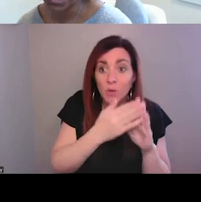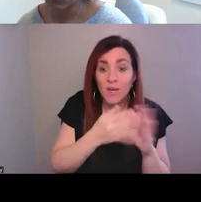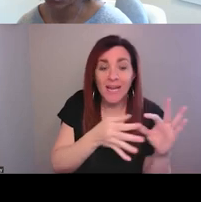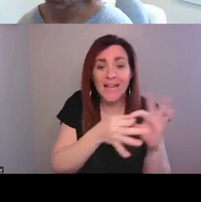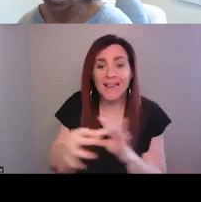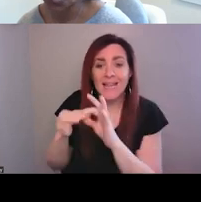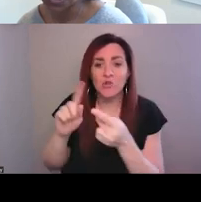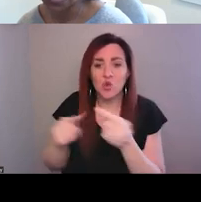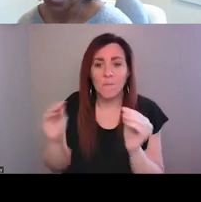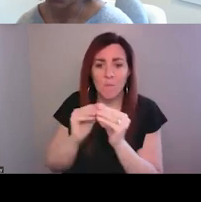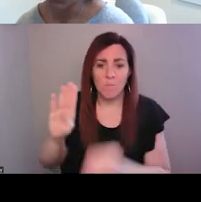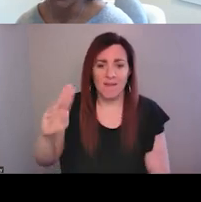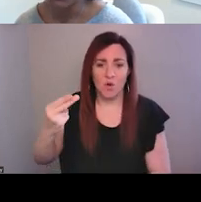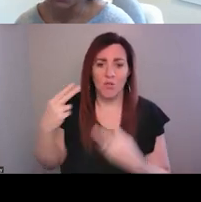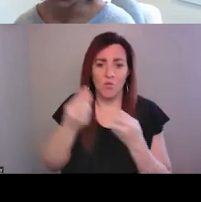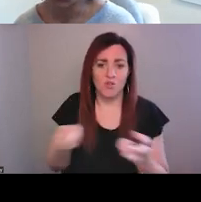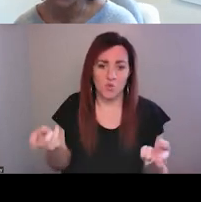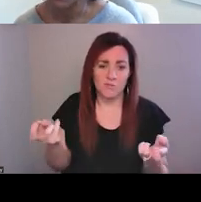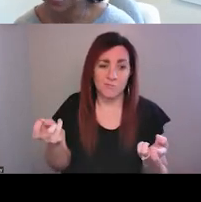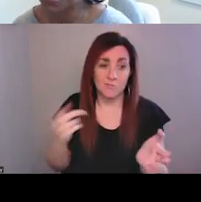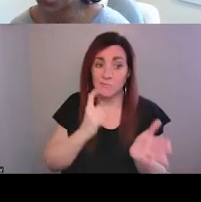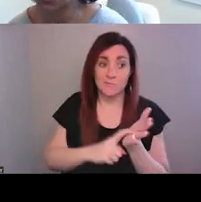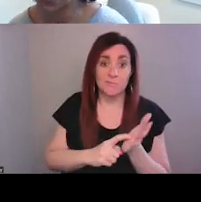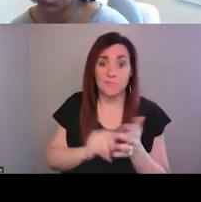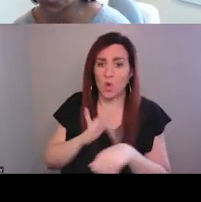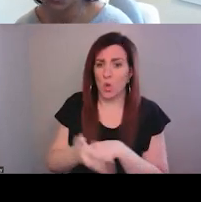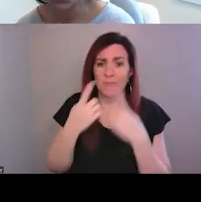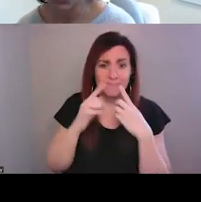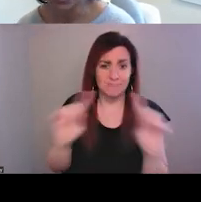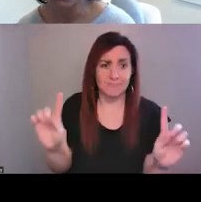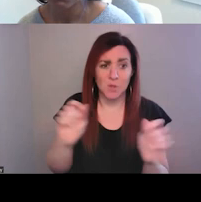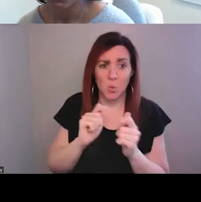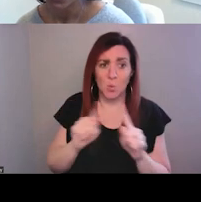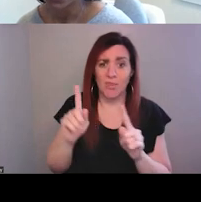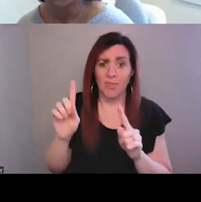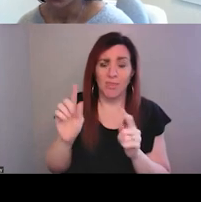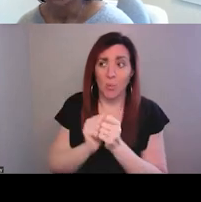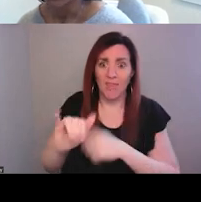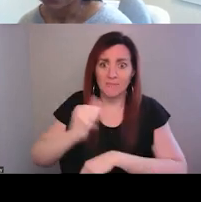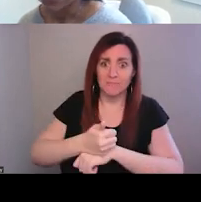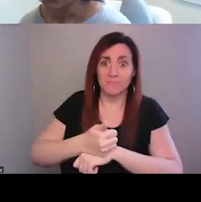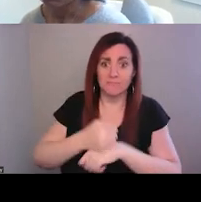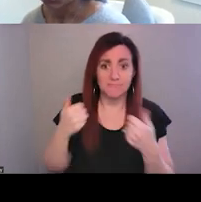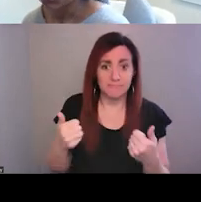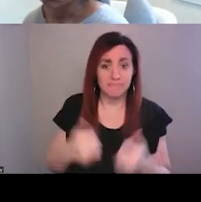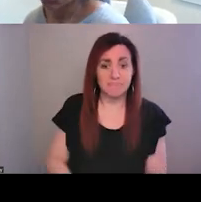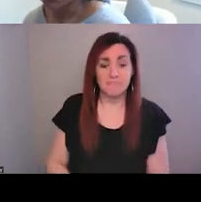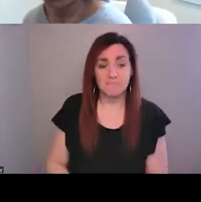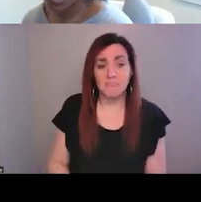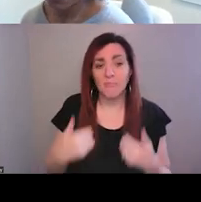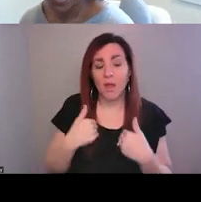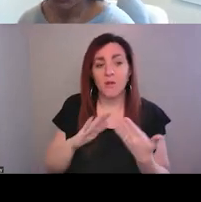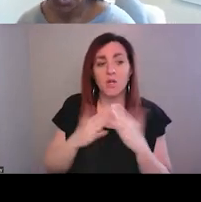additional behavioral health resources. And we have seen early successes with those as well. We have had community